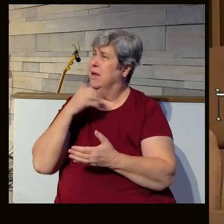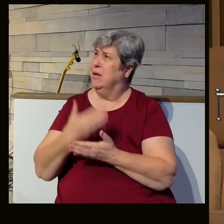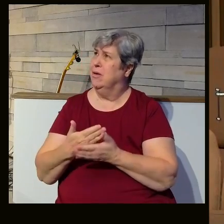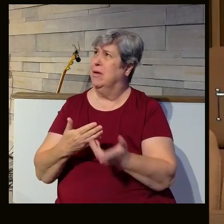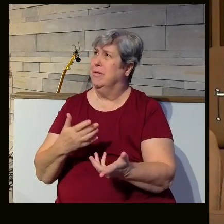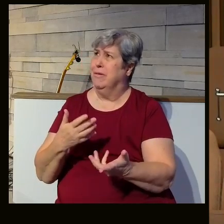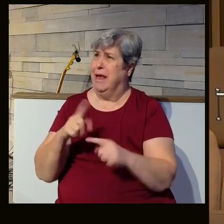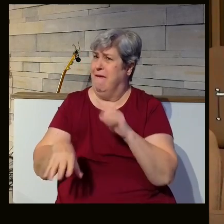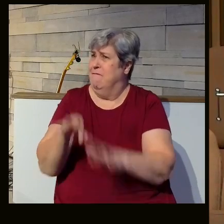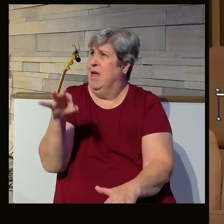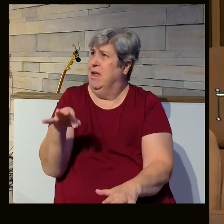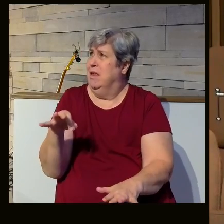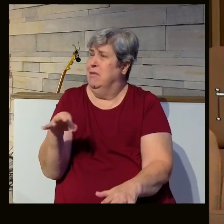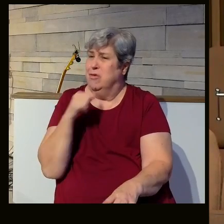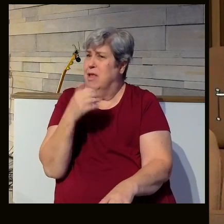missing.